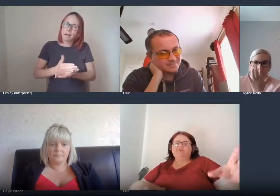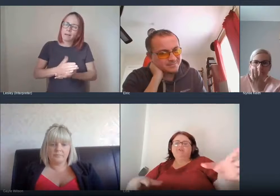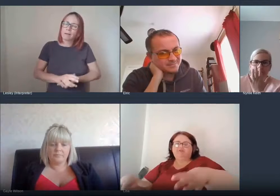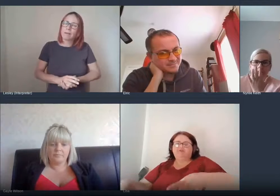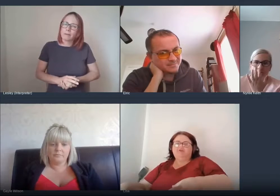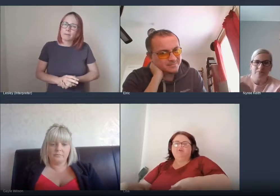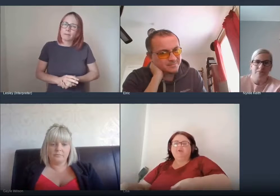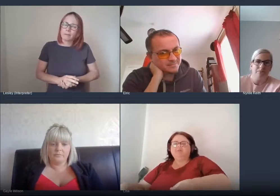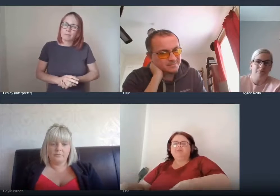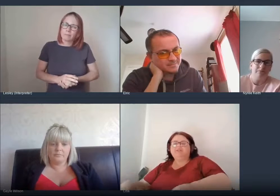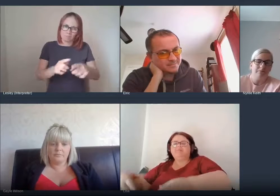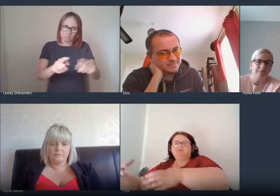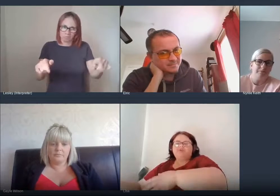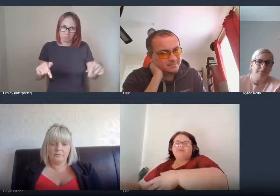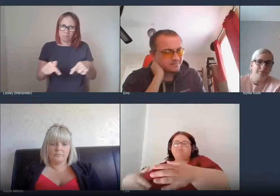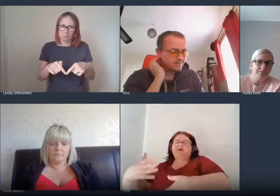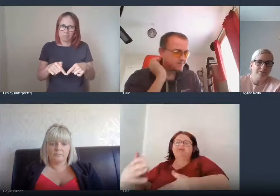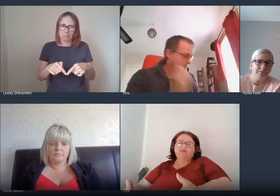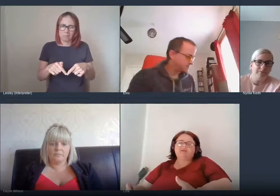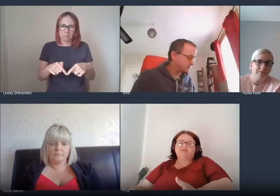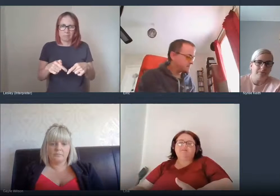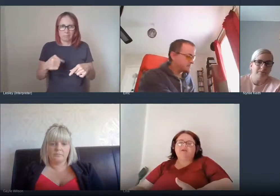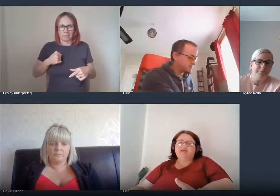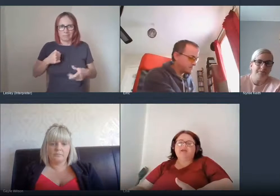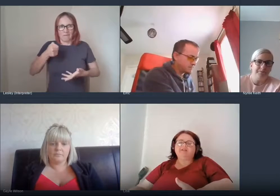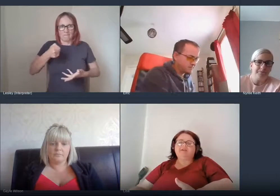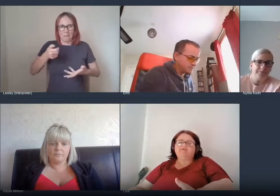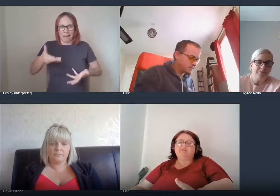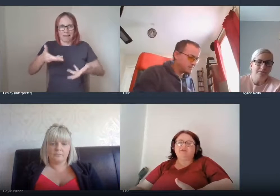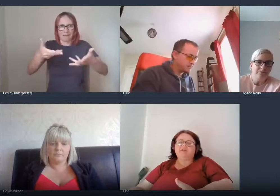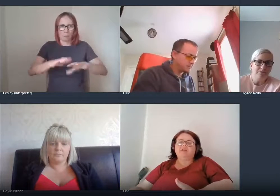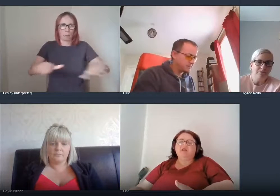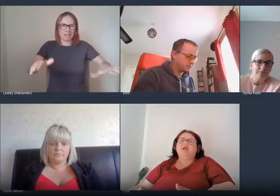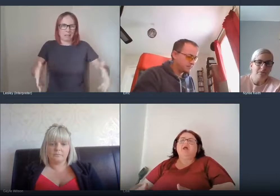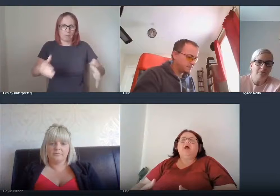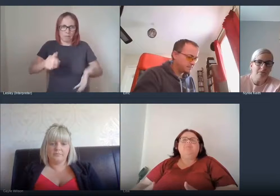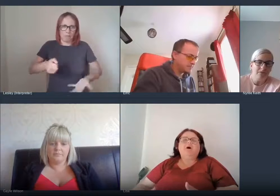way how they go up to the table, you stand back, they let them collect and everything.